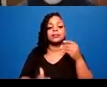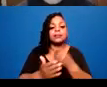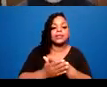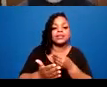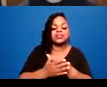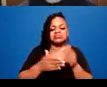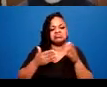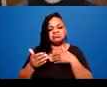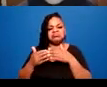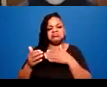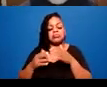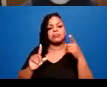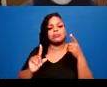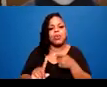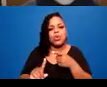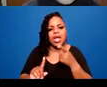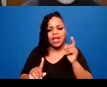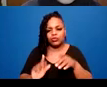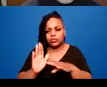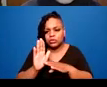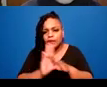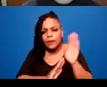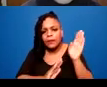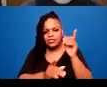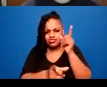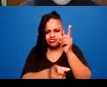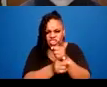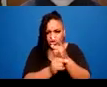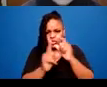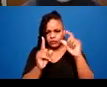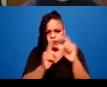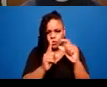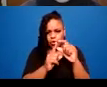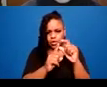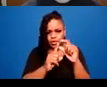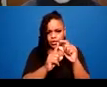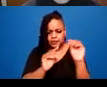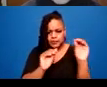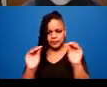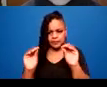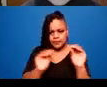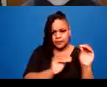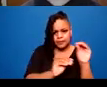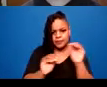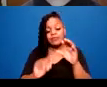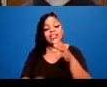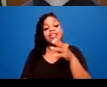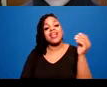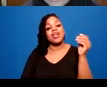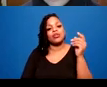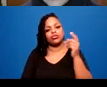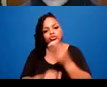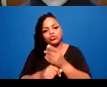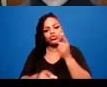and the opportunity to discuss them and then address them. So I always